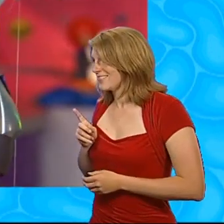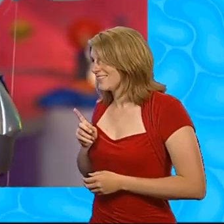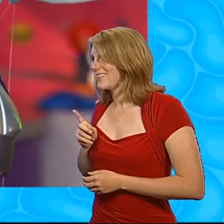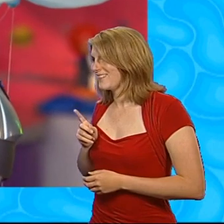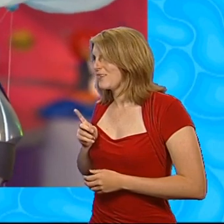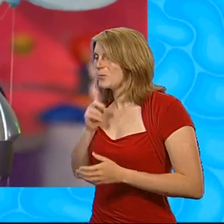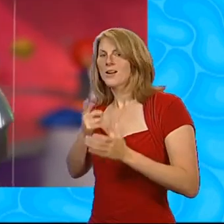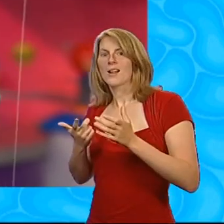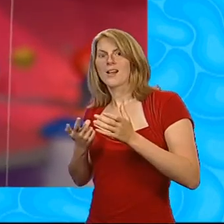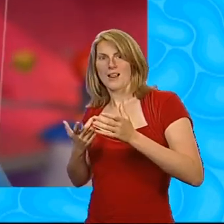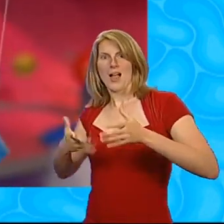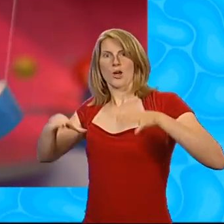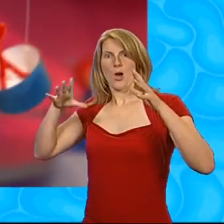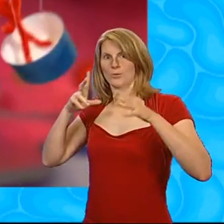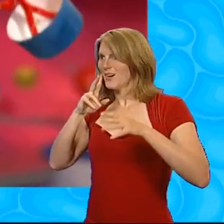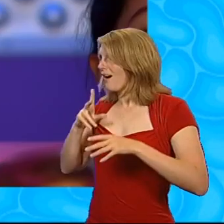should